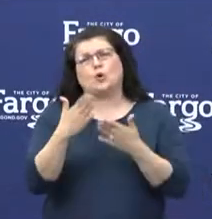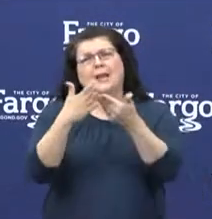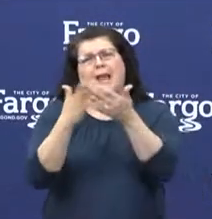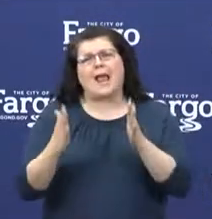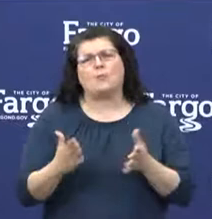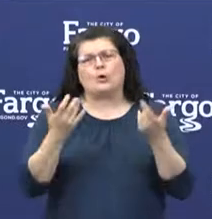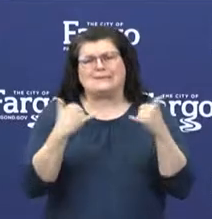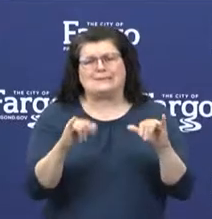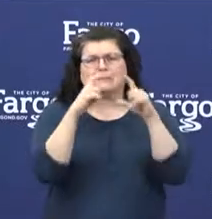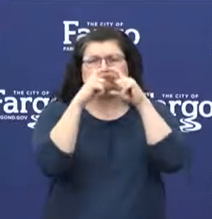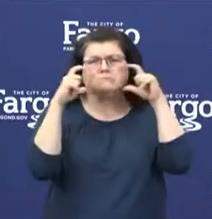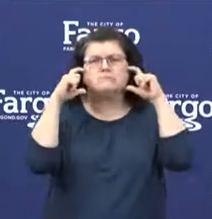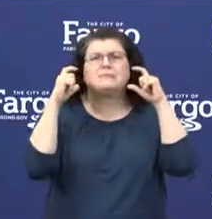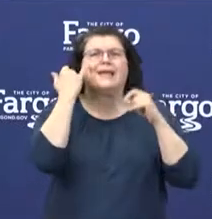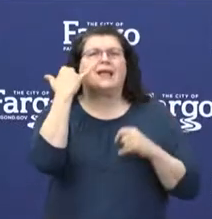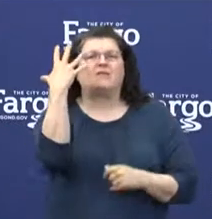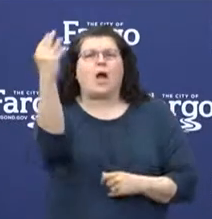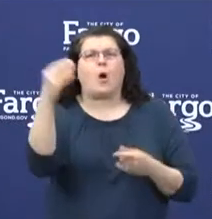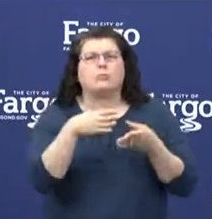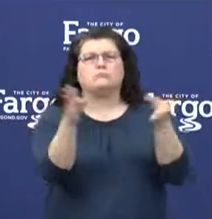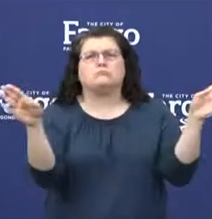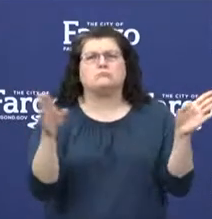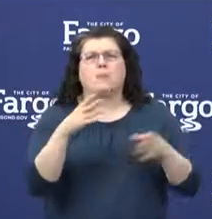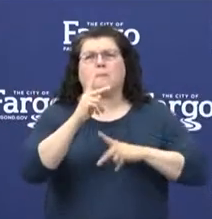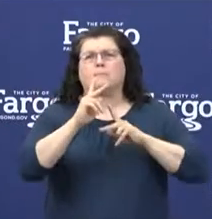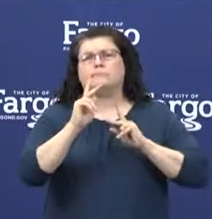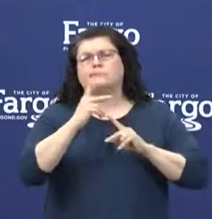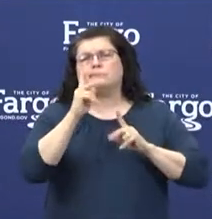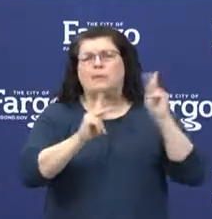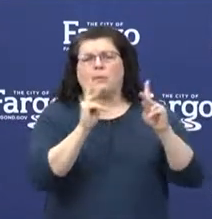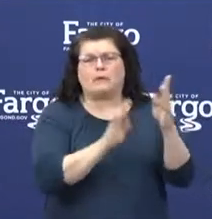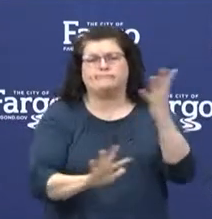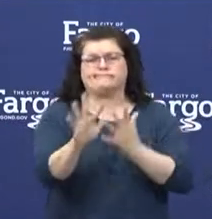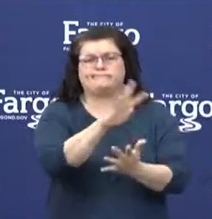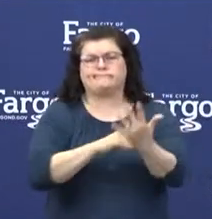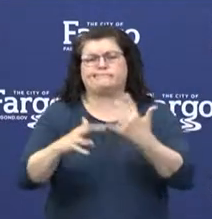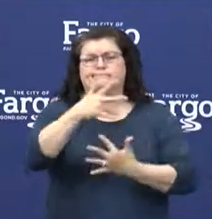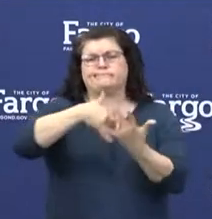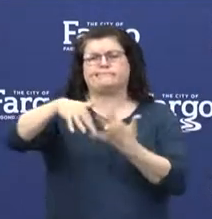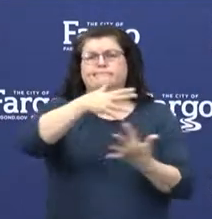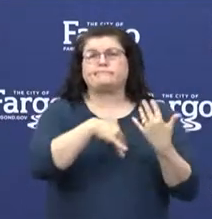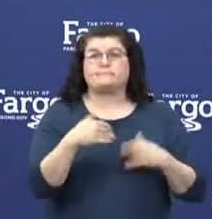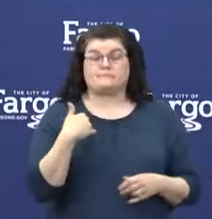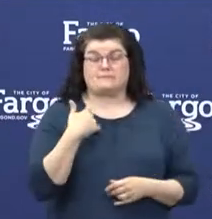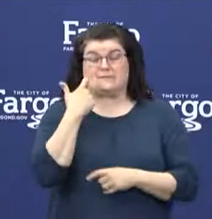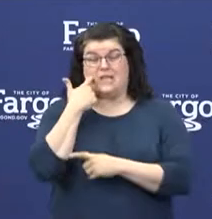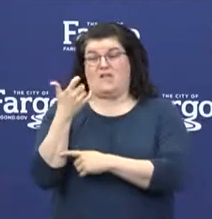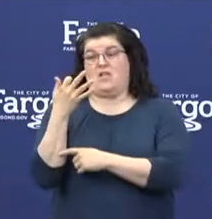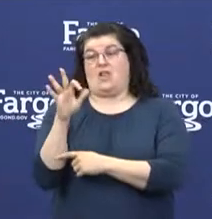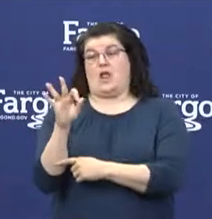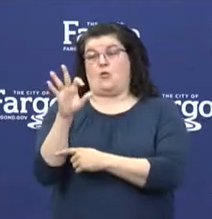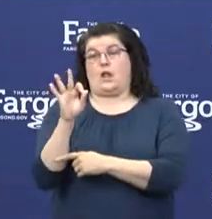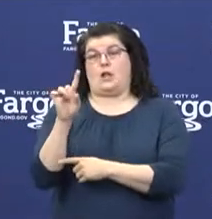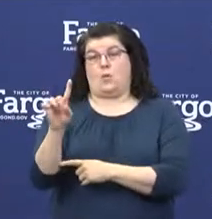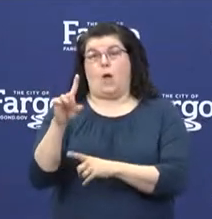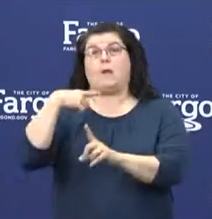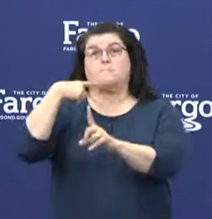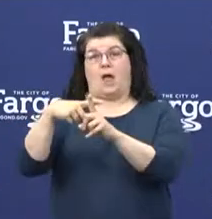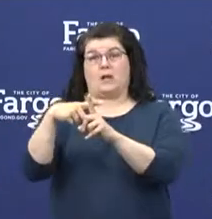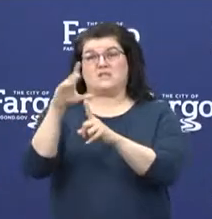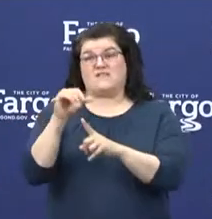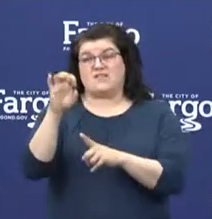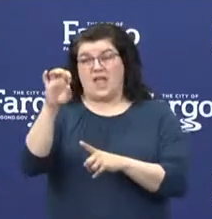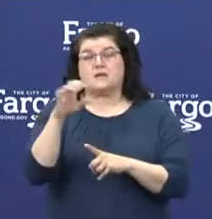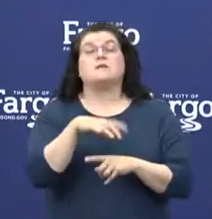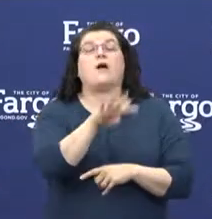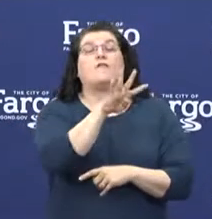face coverings when you're in public. As of yesterday, there are 991 positive cases in North Dakota. 48% of those